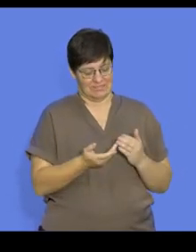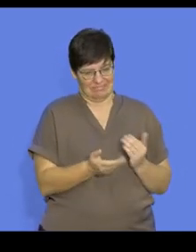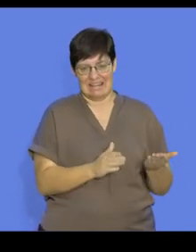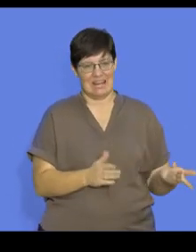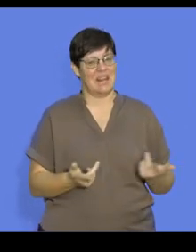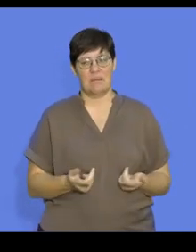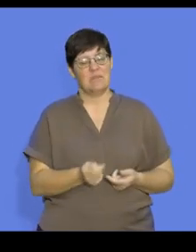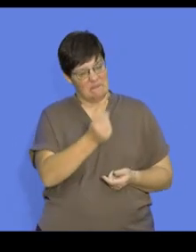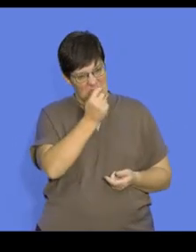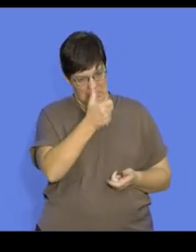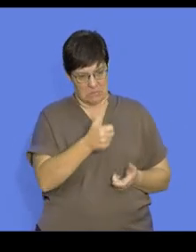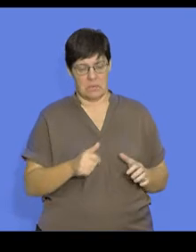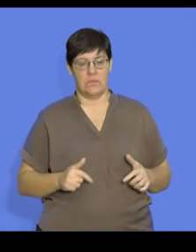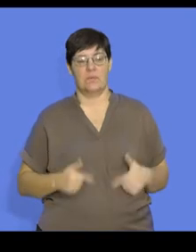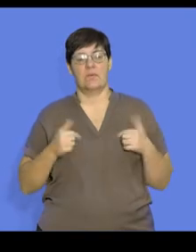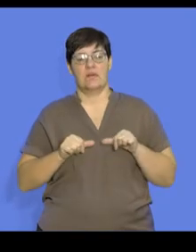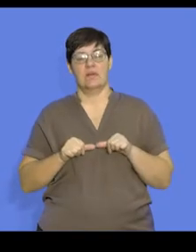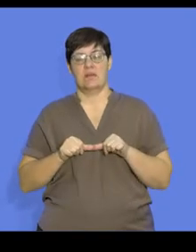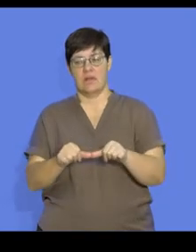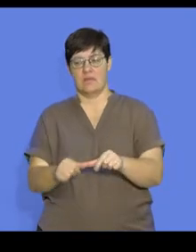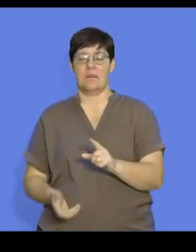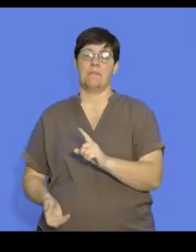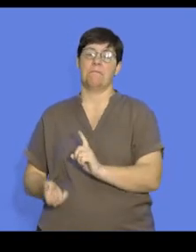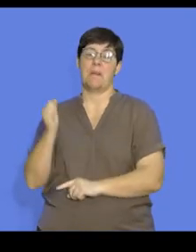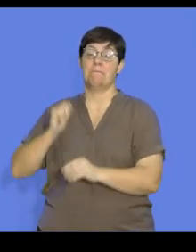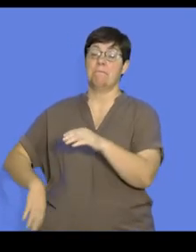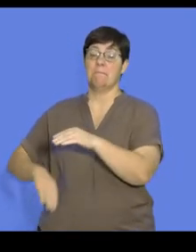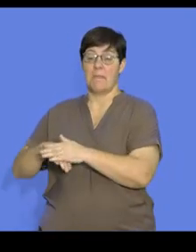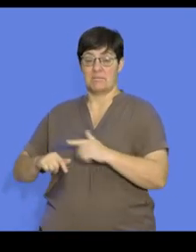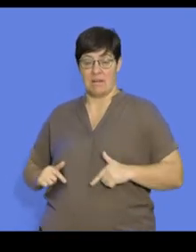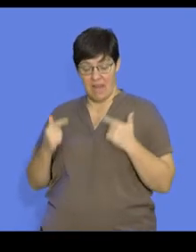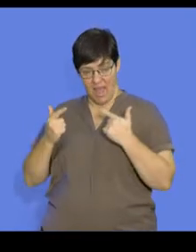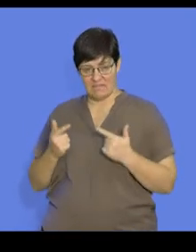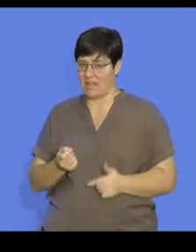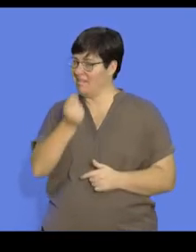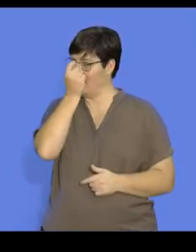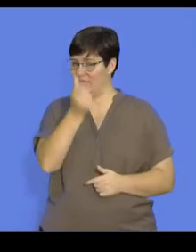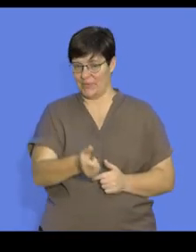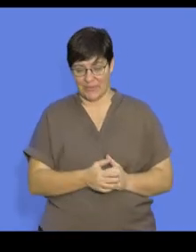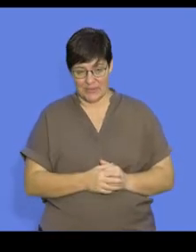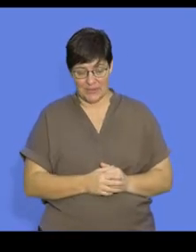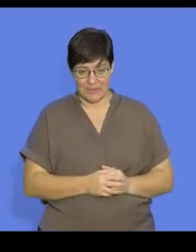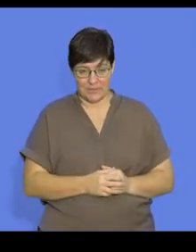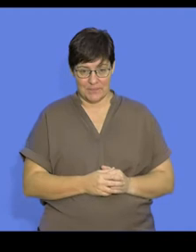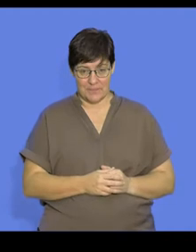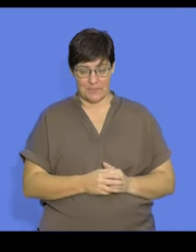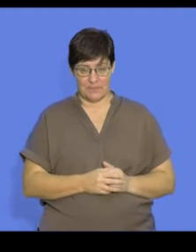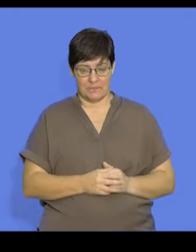with a few surviving and actually reaching their maximum life expectancy.